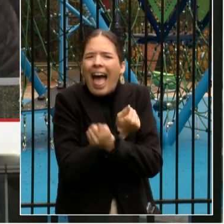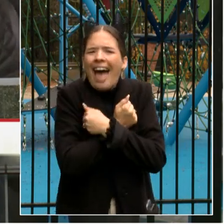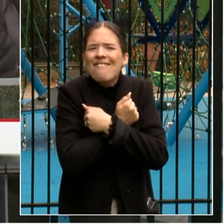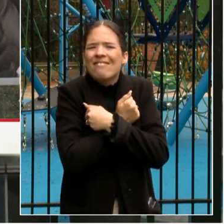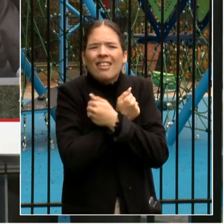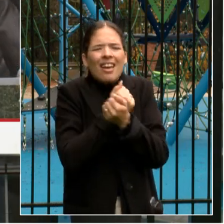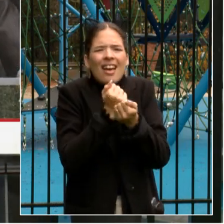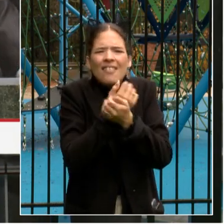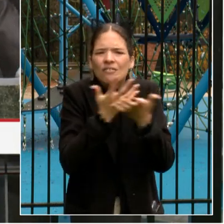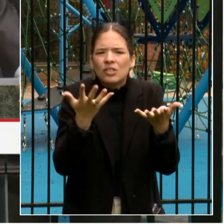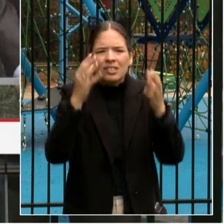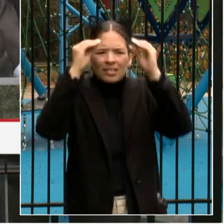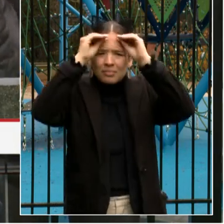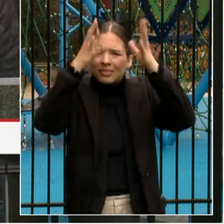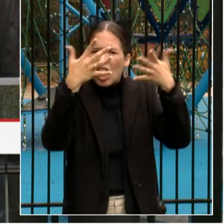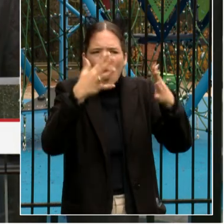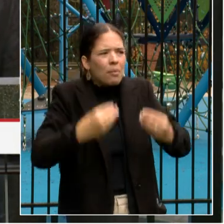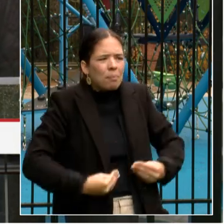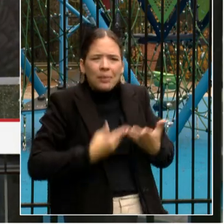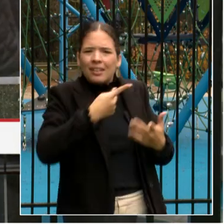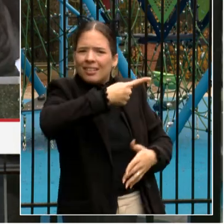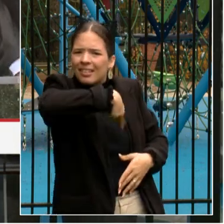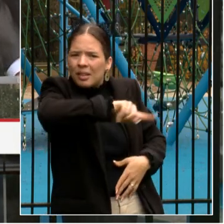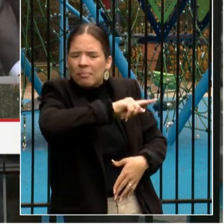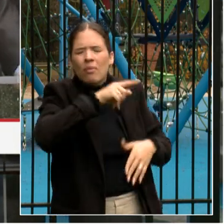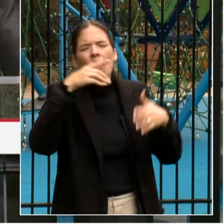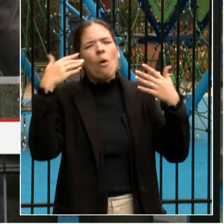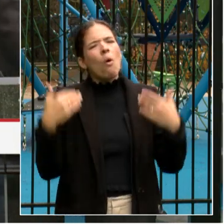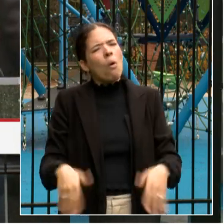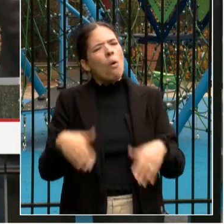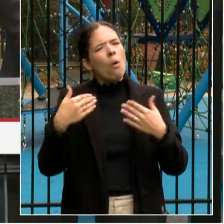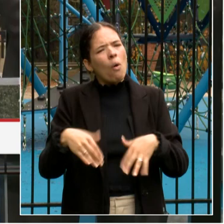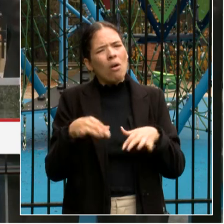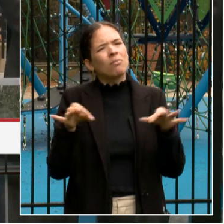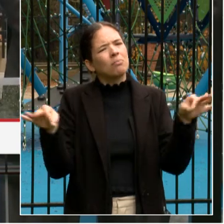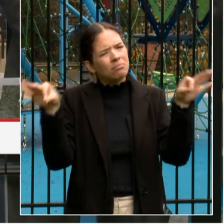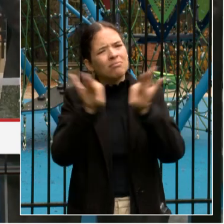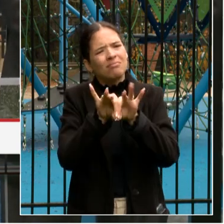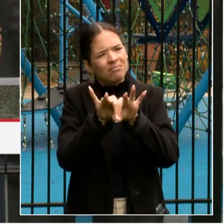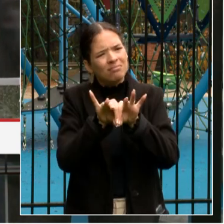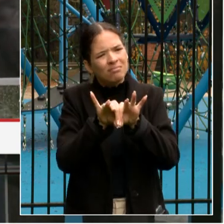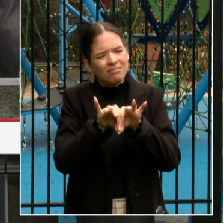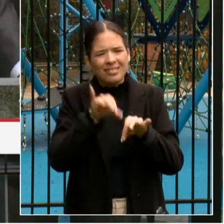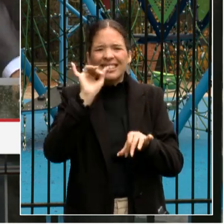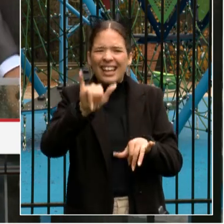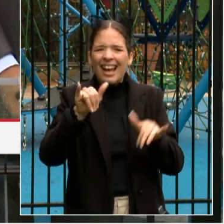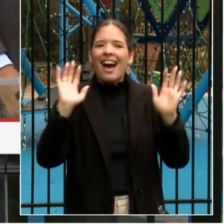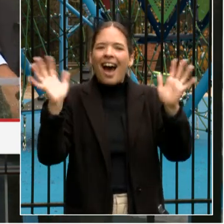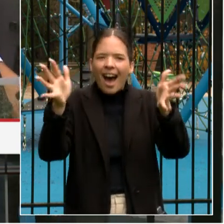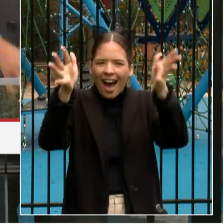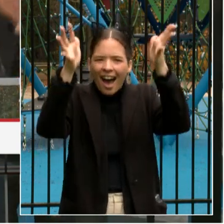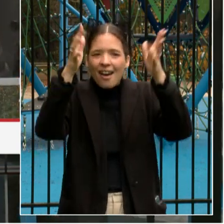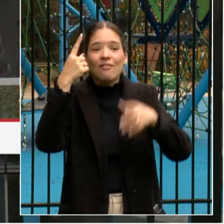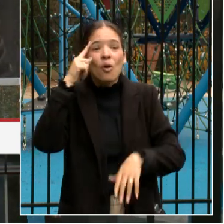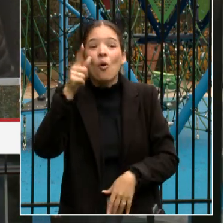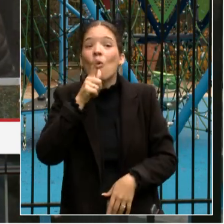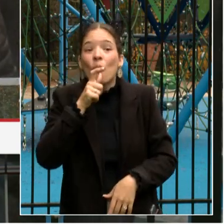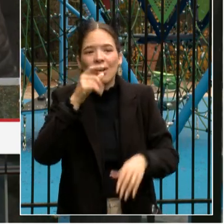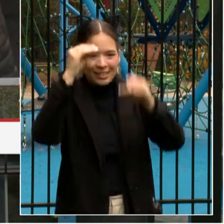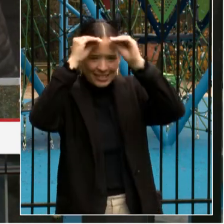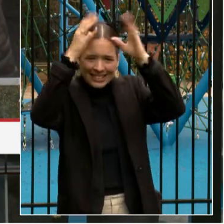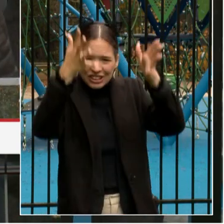inspirational. And again, actually, you can never do this too much. Let's have a round of applause again for all of your teachers.